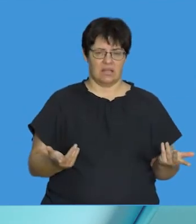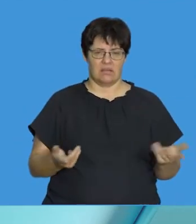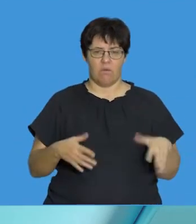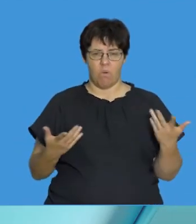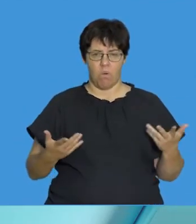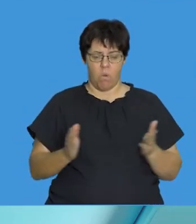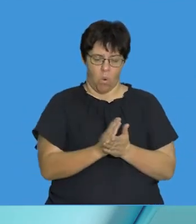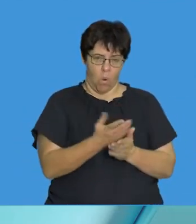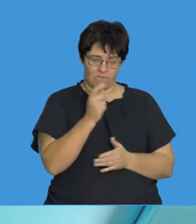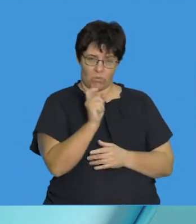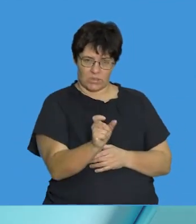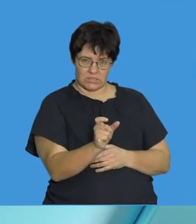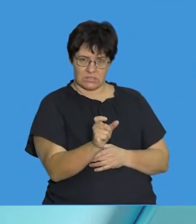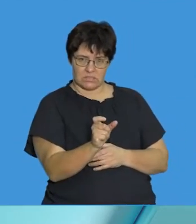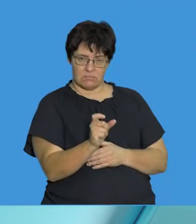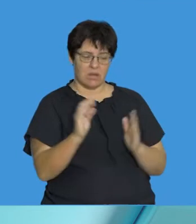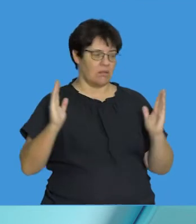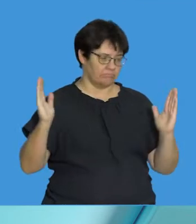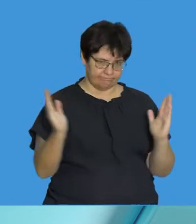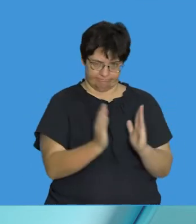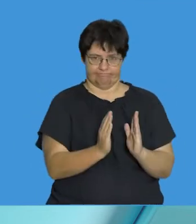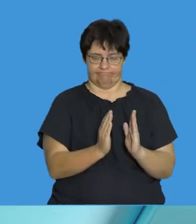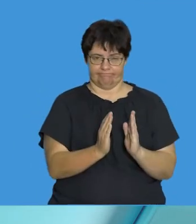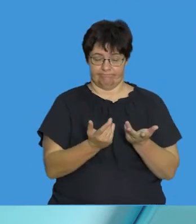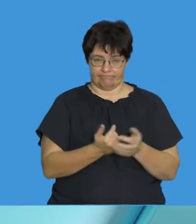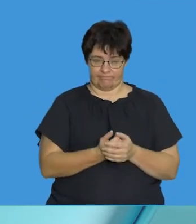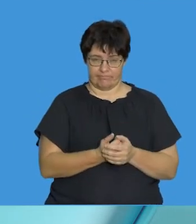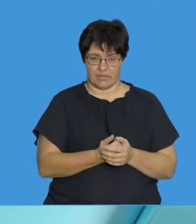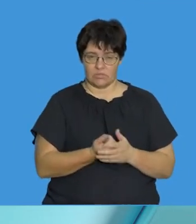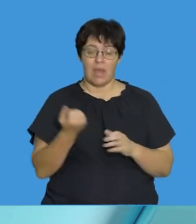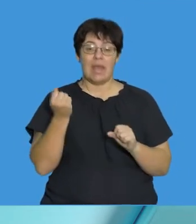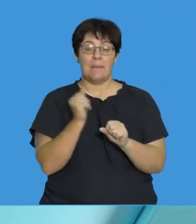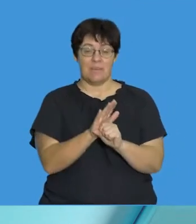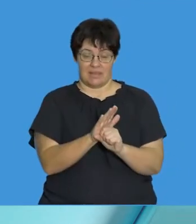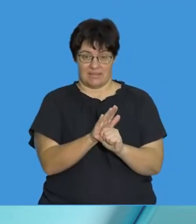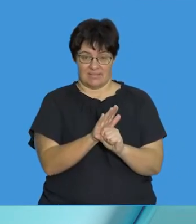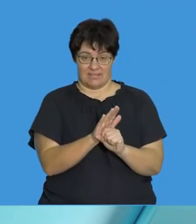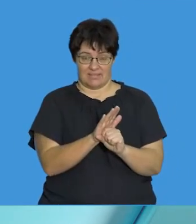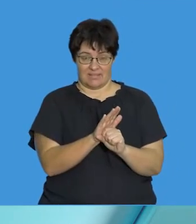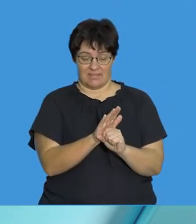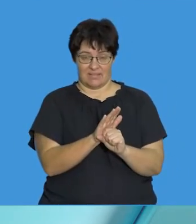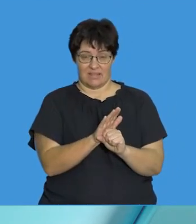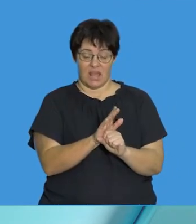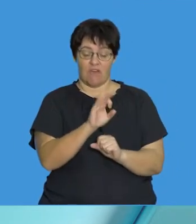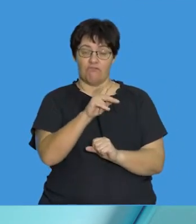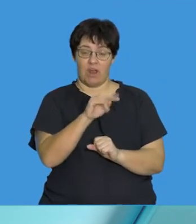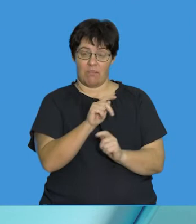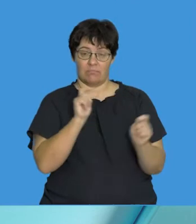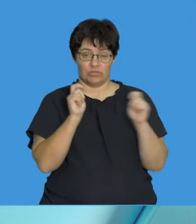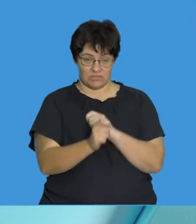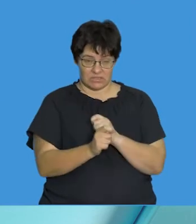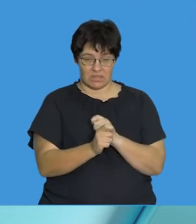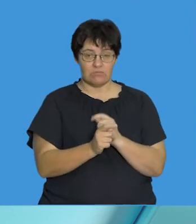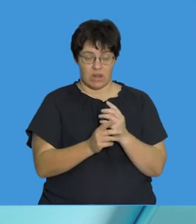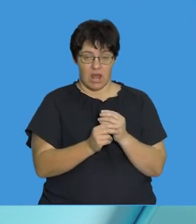if we delete a word, it decreases the length of a sentence. So the impact that the frame shift mutation has